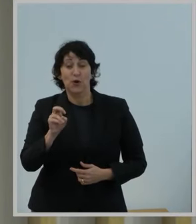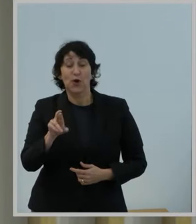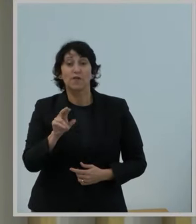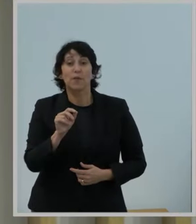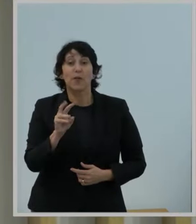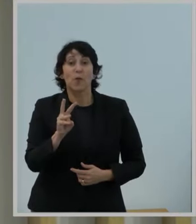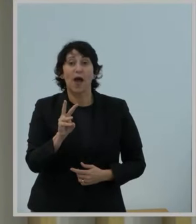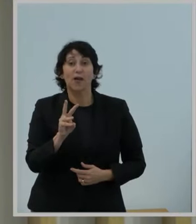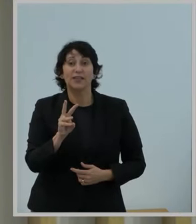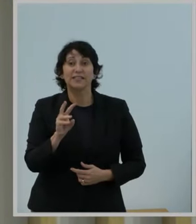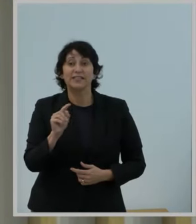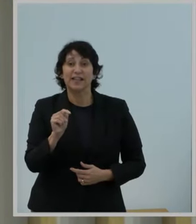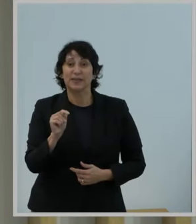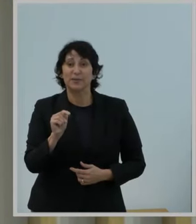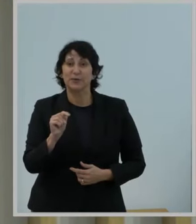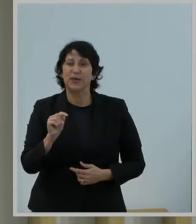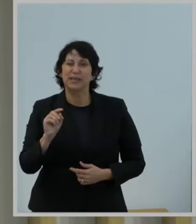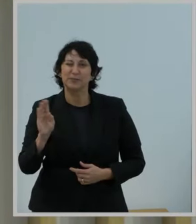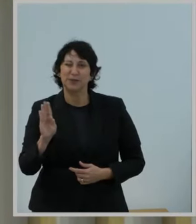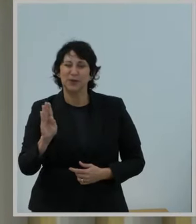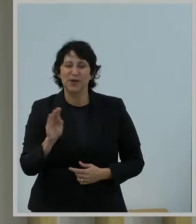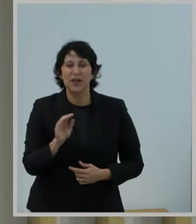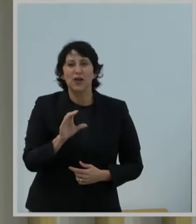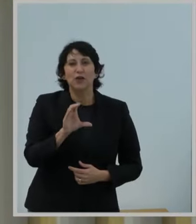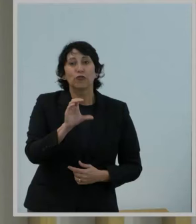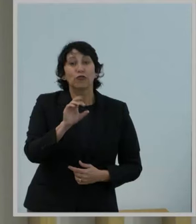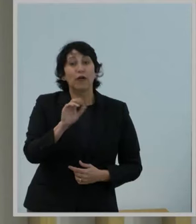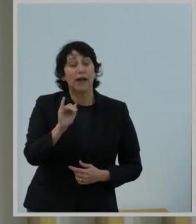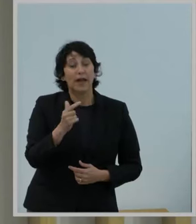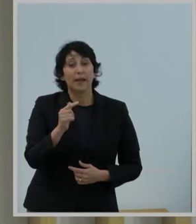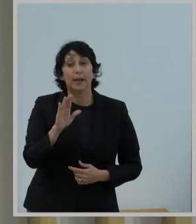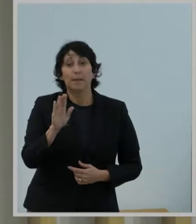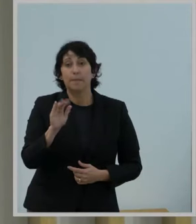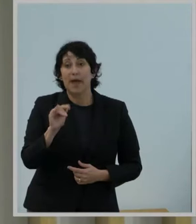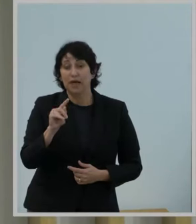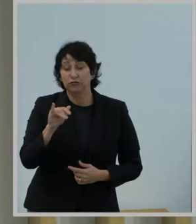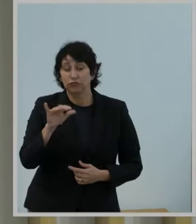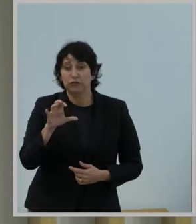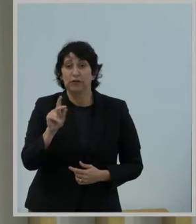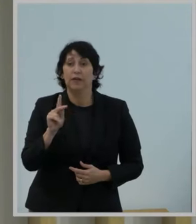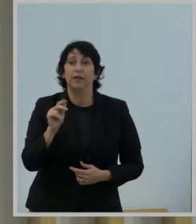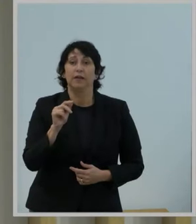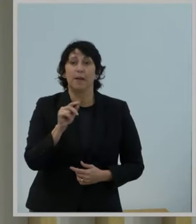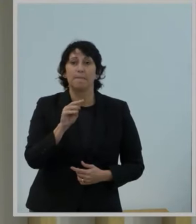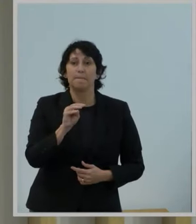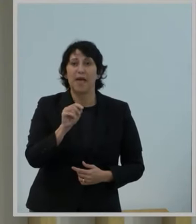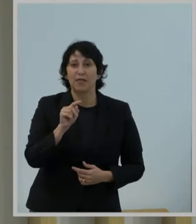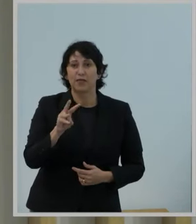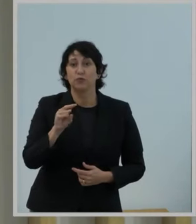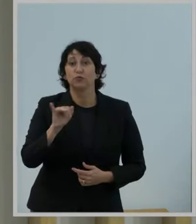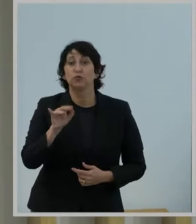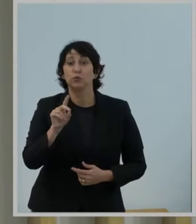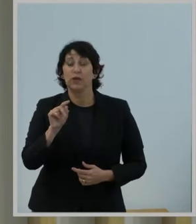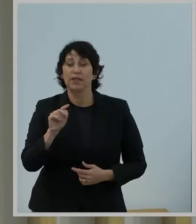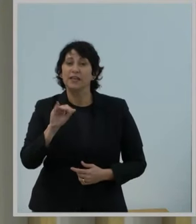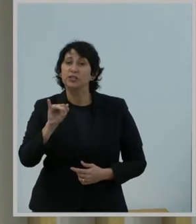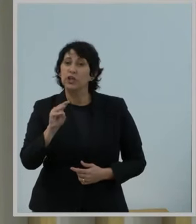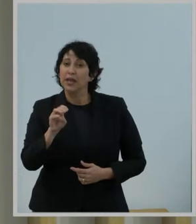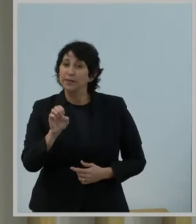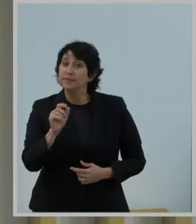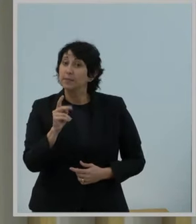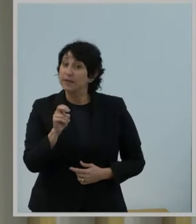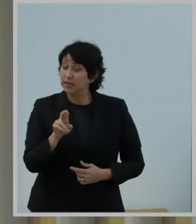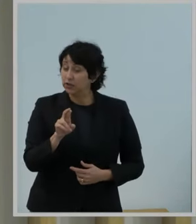Wireless Telecommunications Bureau. Craig Bomberger, Patrick Brogan, Matthew Collins, Judith Dempsey, James Eisner, Peter